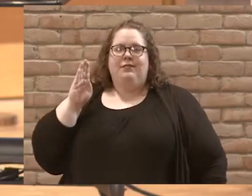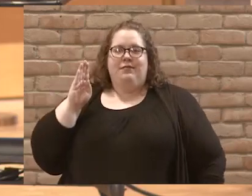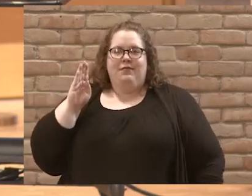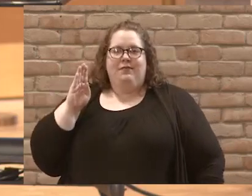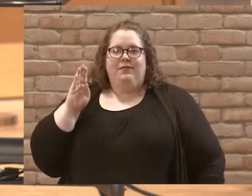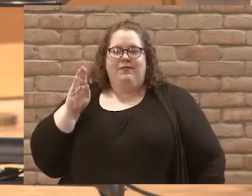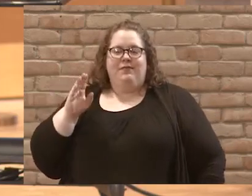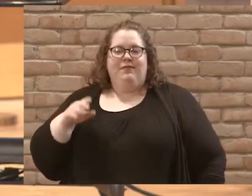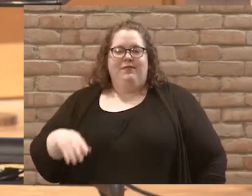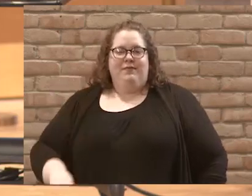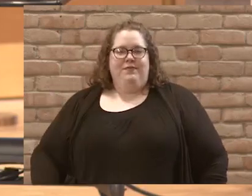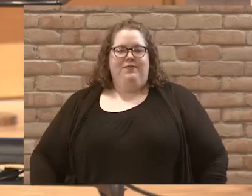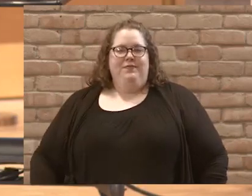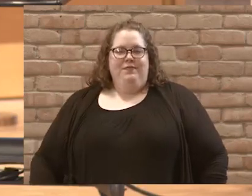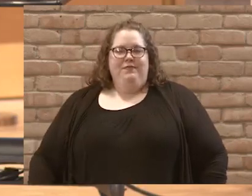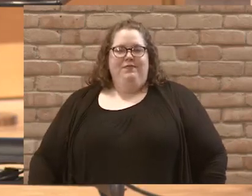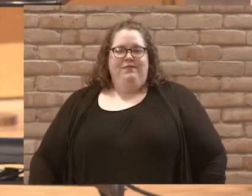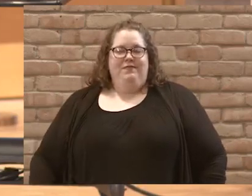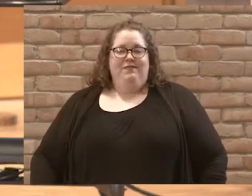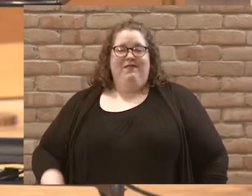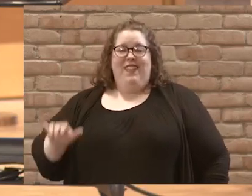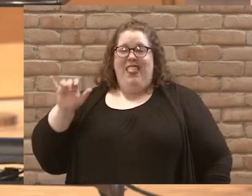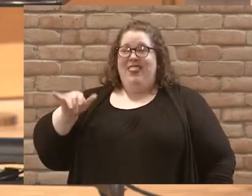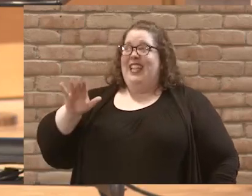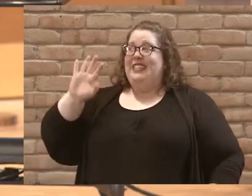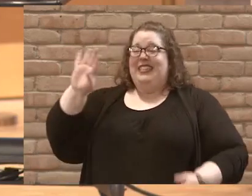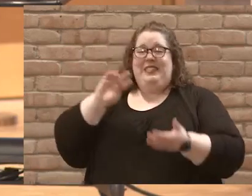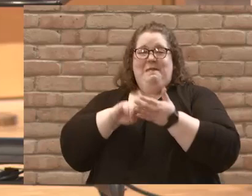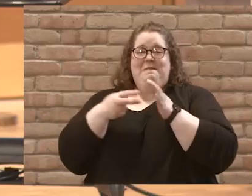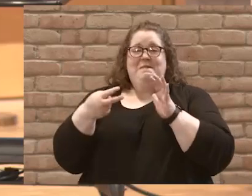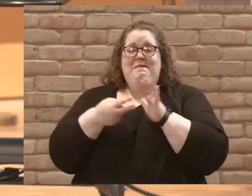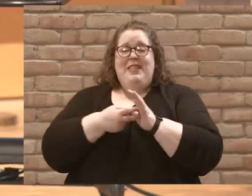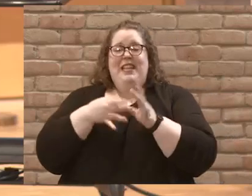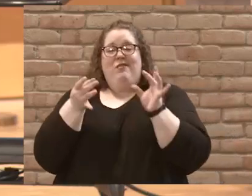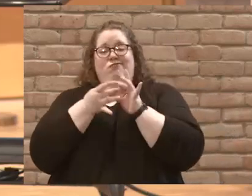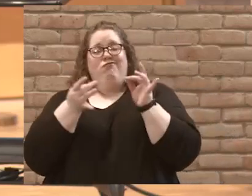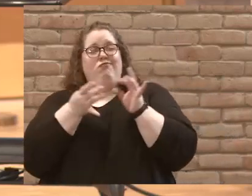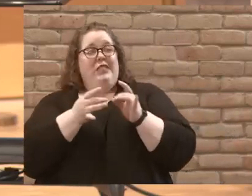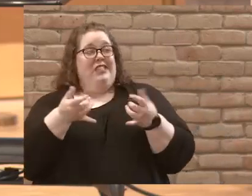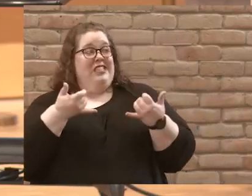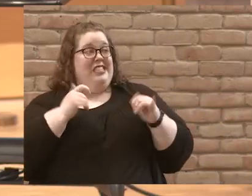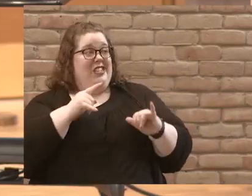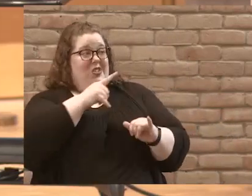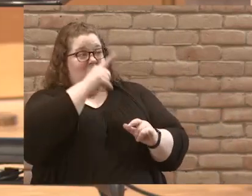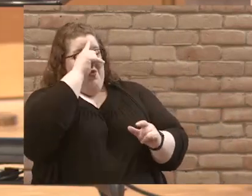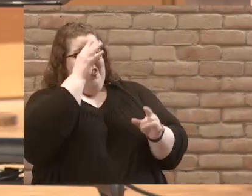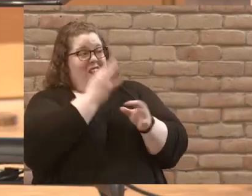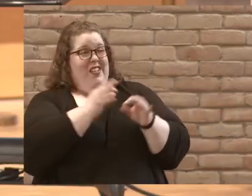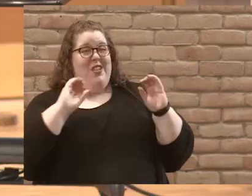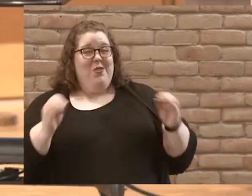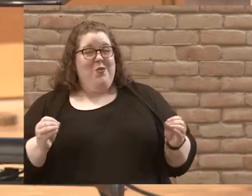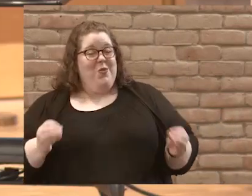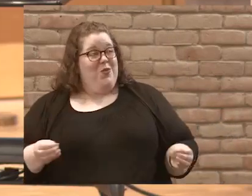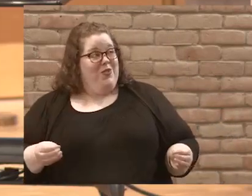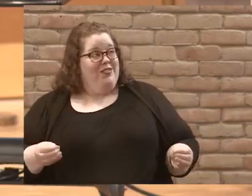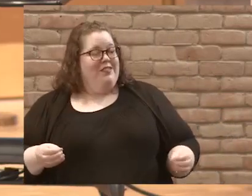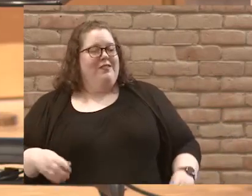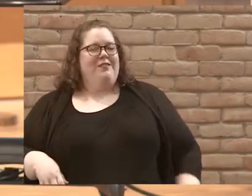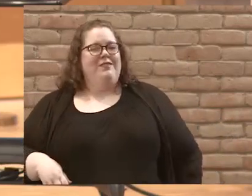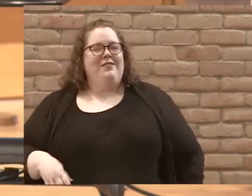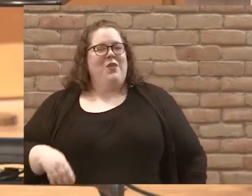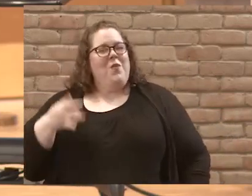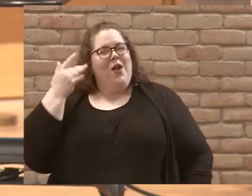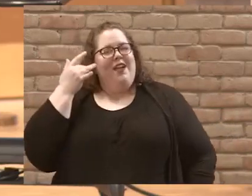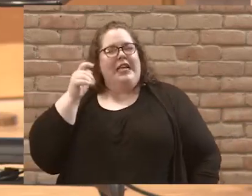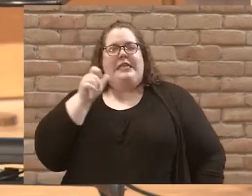And that's exactly what he meant when he said to them, do you still have no faith? Because it's not